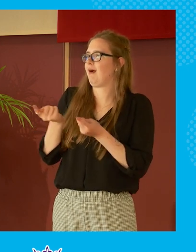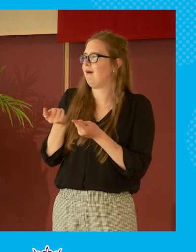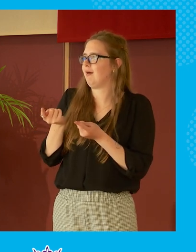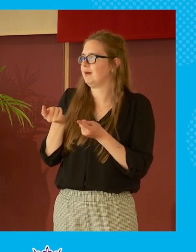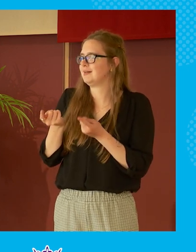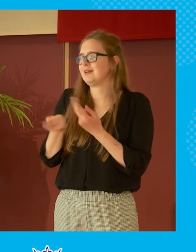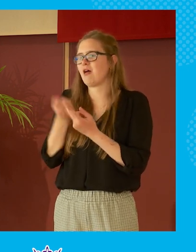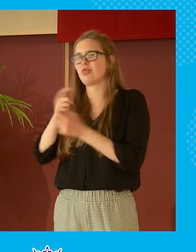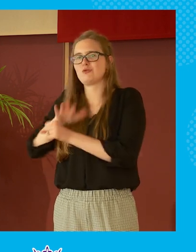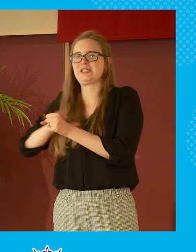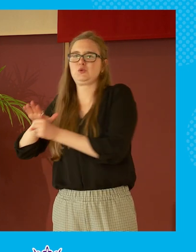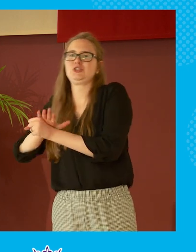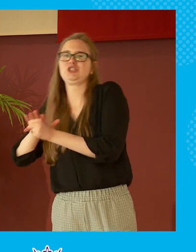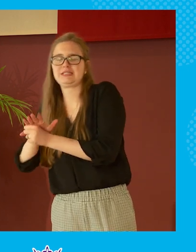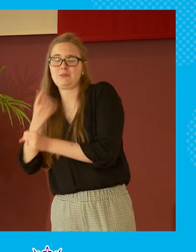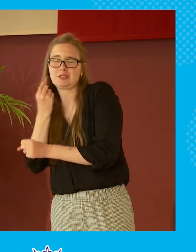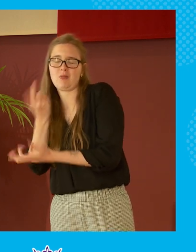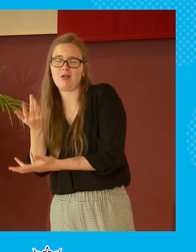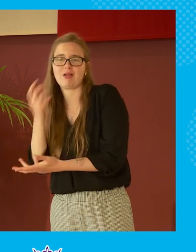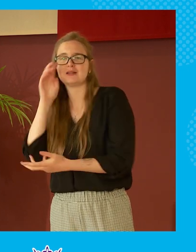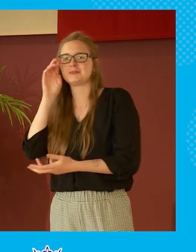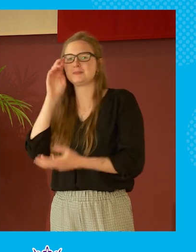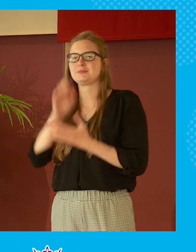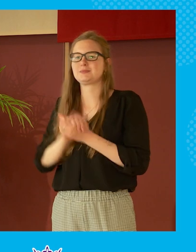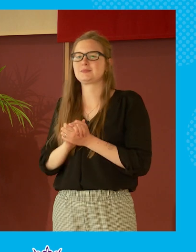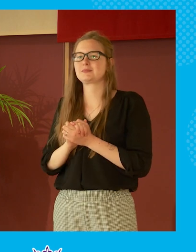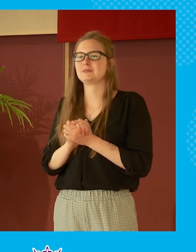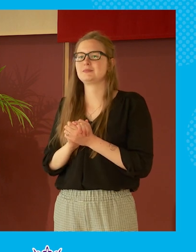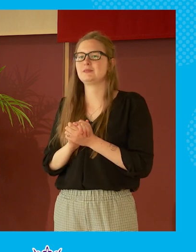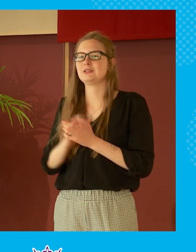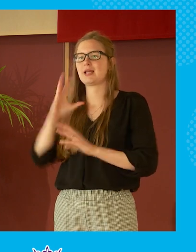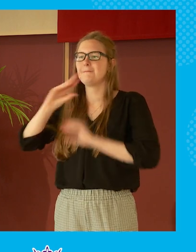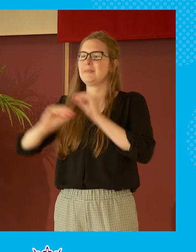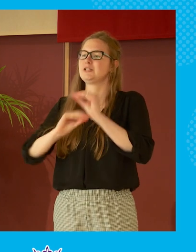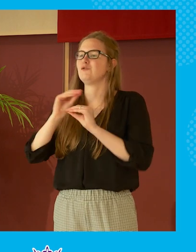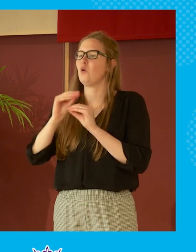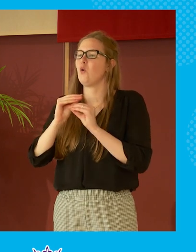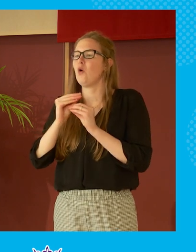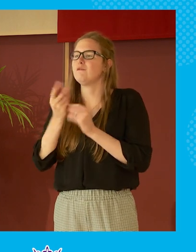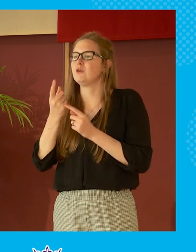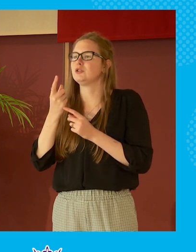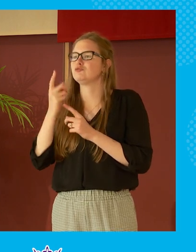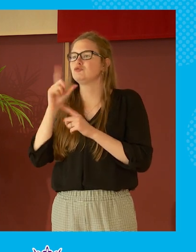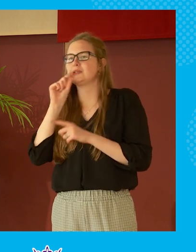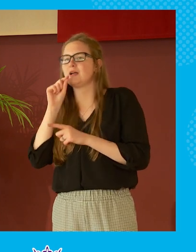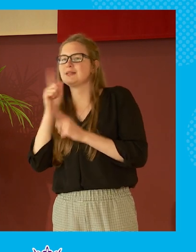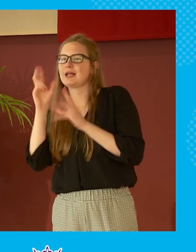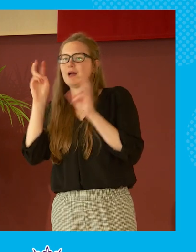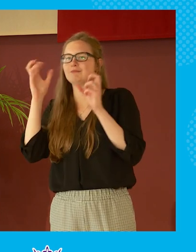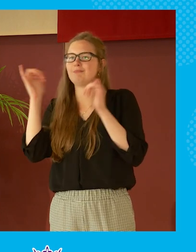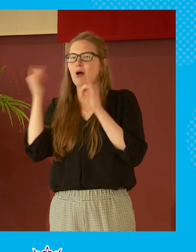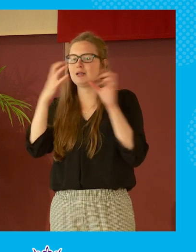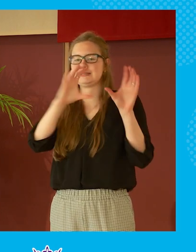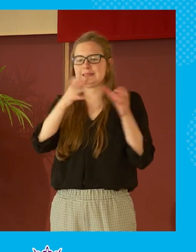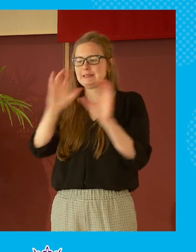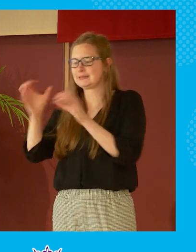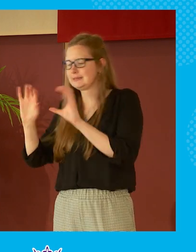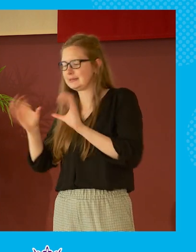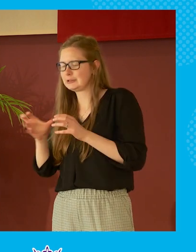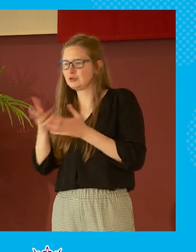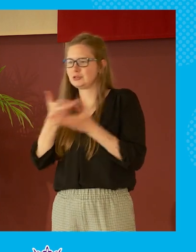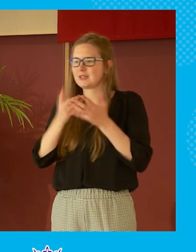in in other cases um there's a sort of metaphor for twitter that it's like a party you know you go into different rooms people are talking about different things